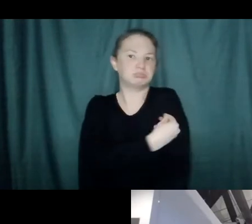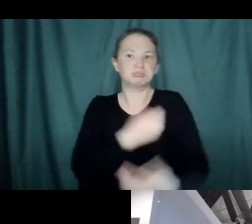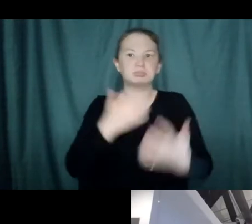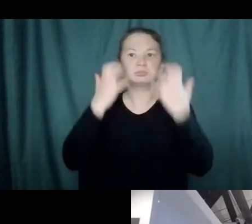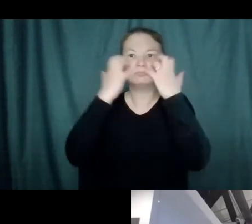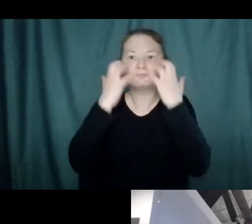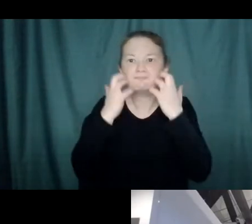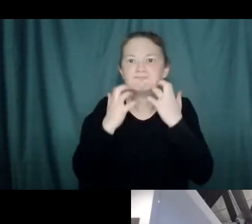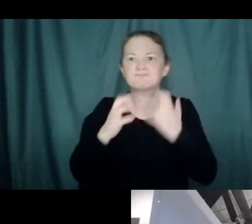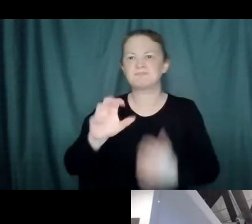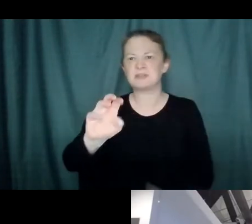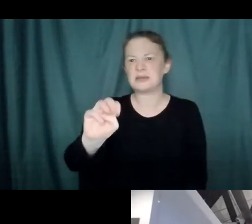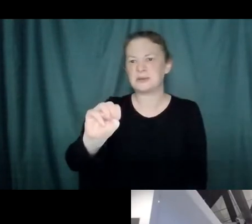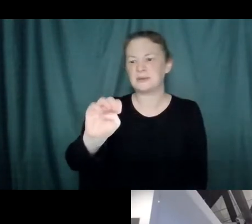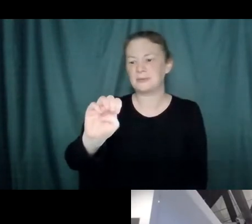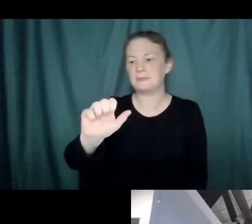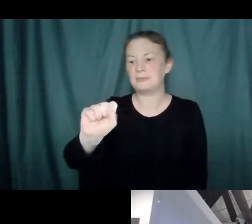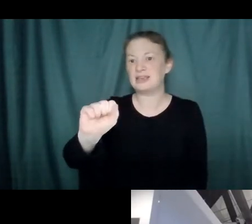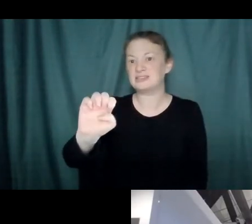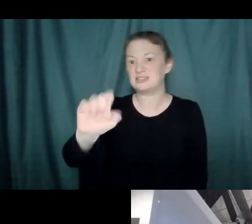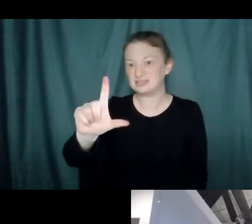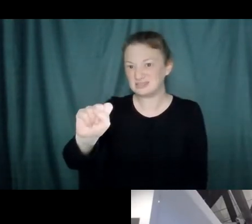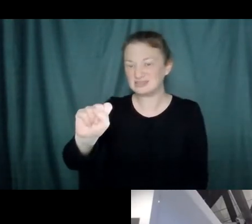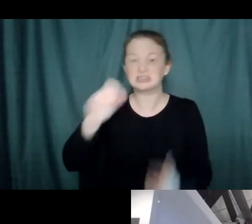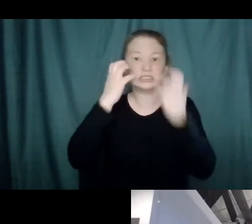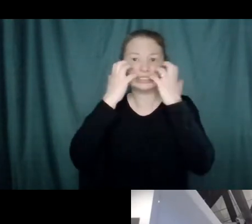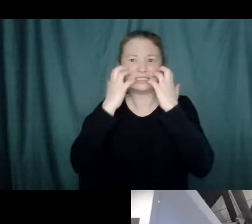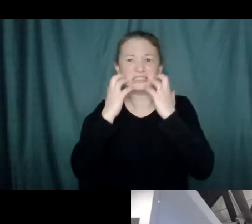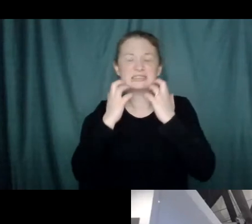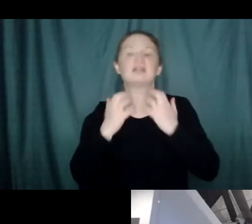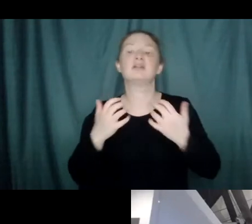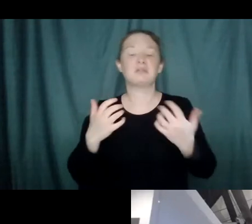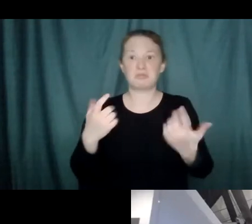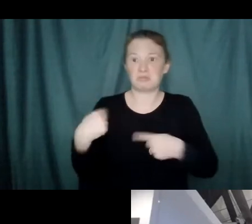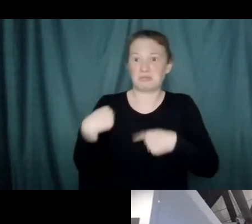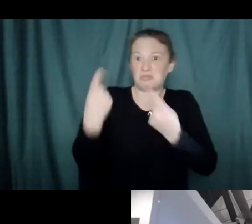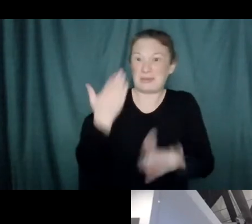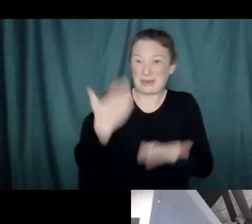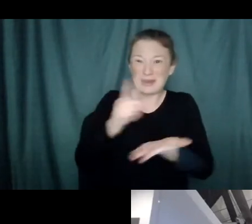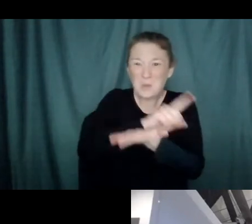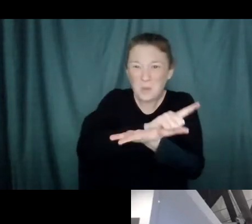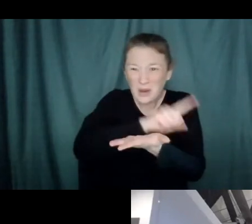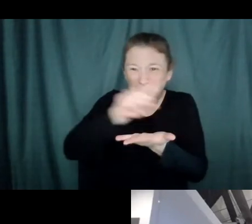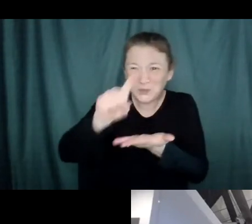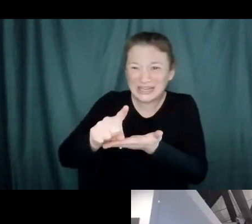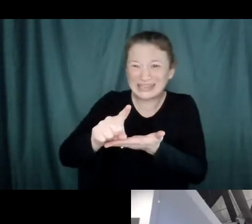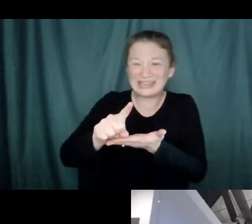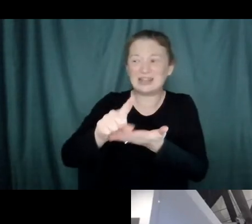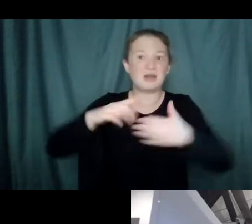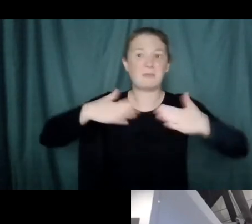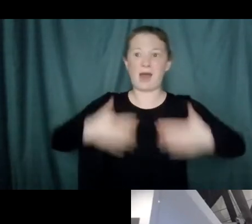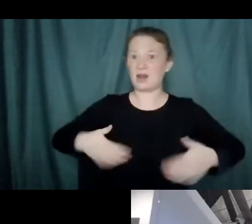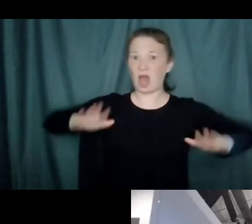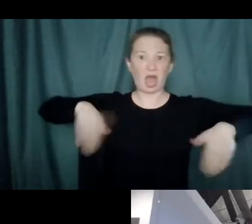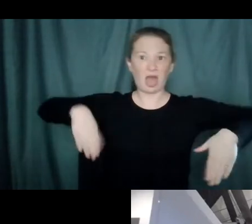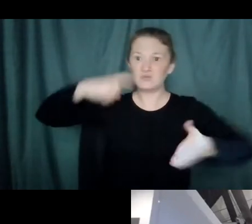to it. It could take up to a week for my immune system to start recognizing and fighting off the measles virus,